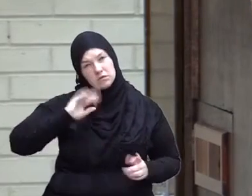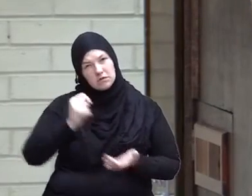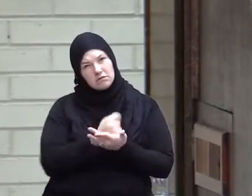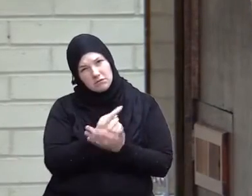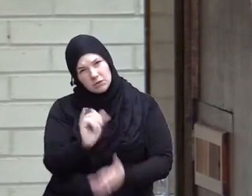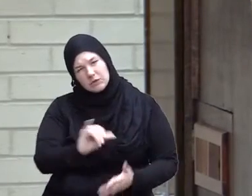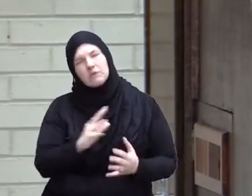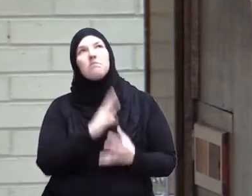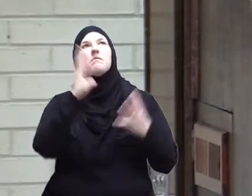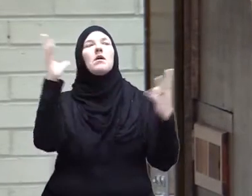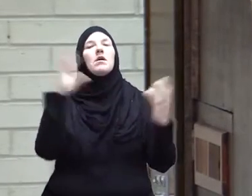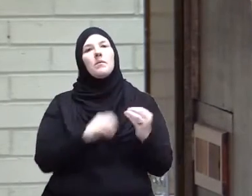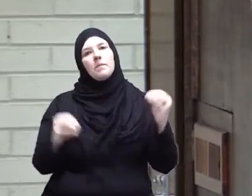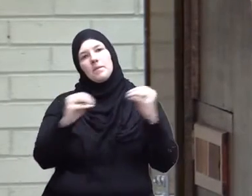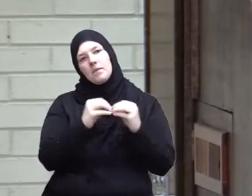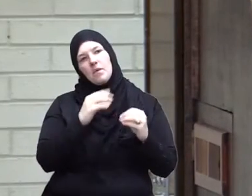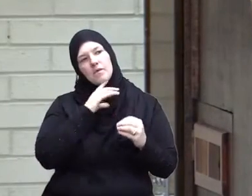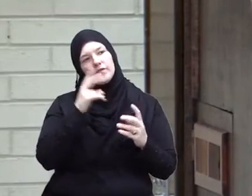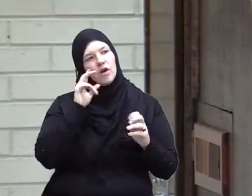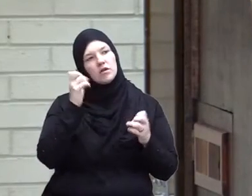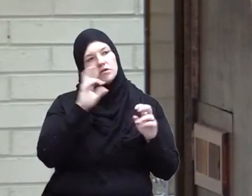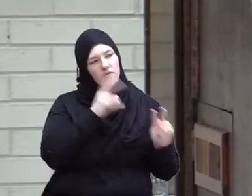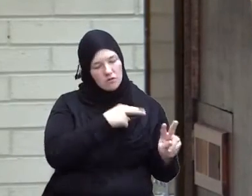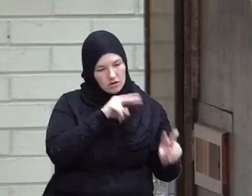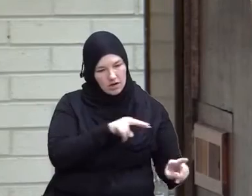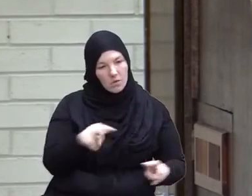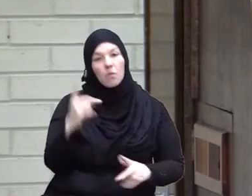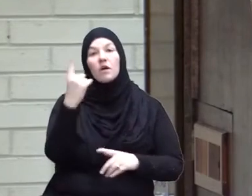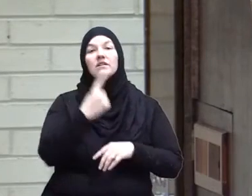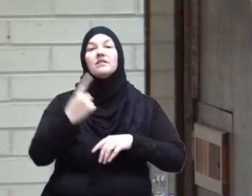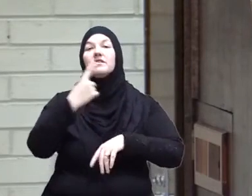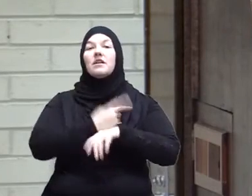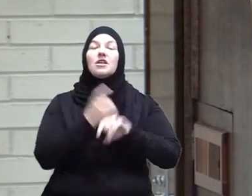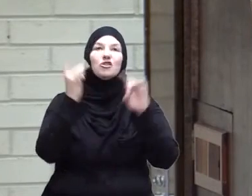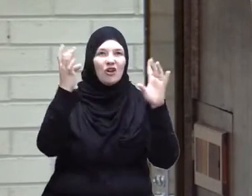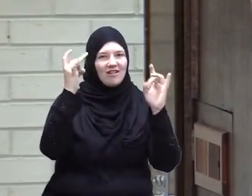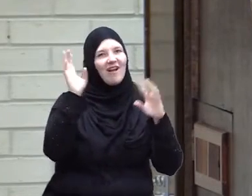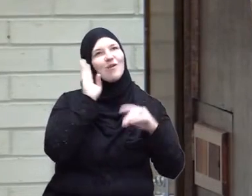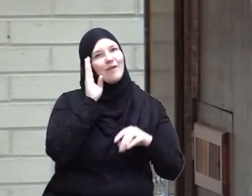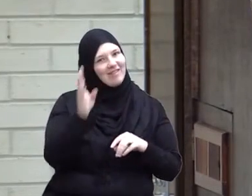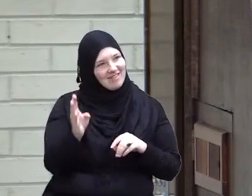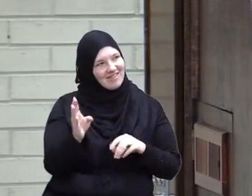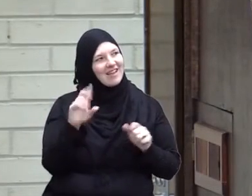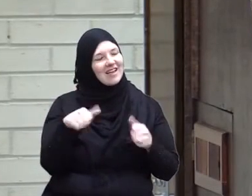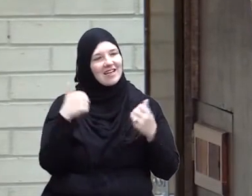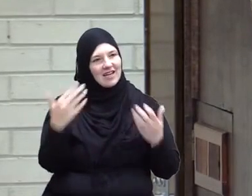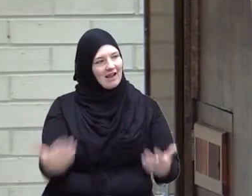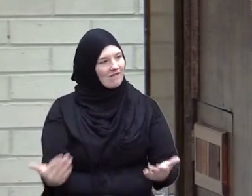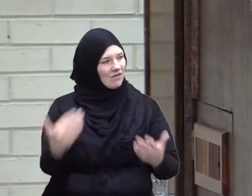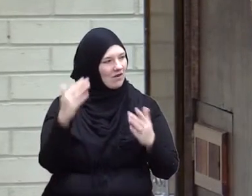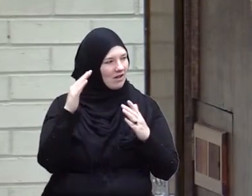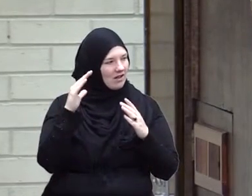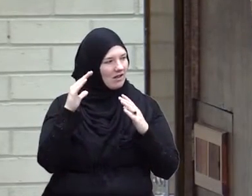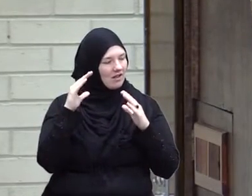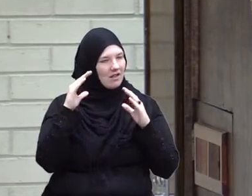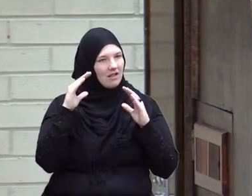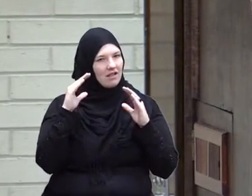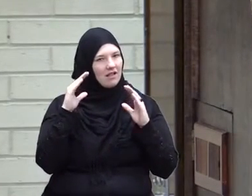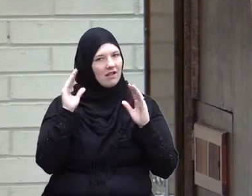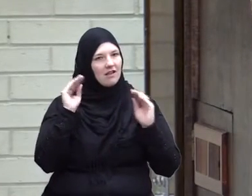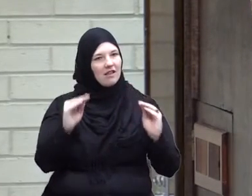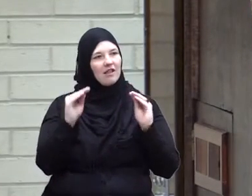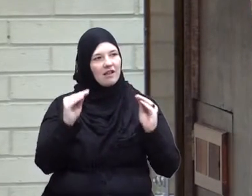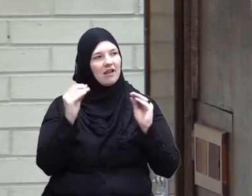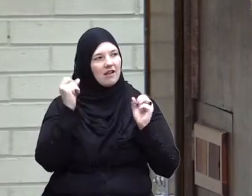much more for us to look at and one day inshallah I'm going to give you a lecture on this topic which I did